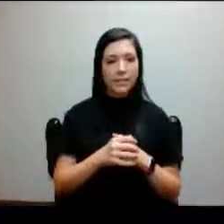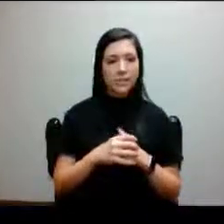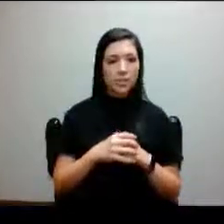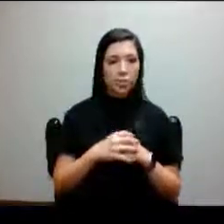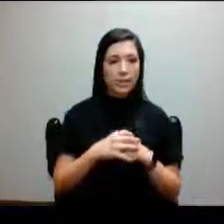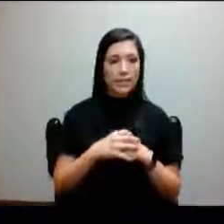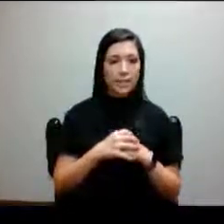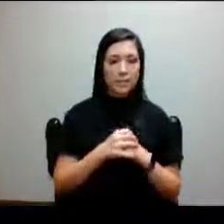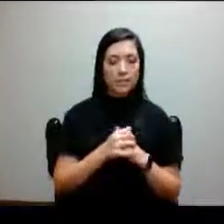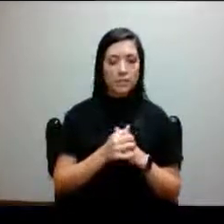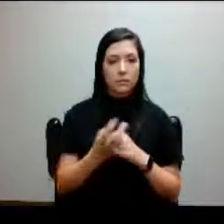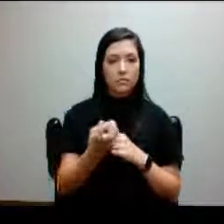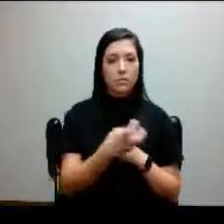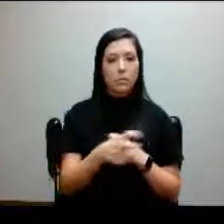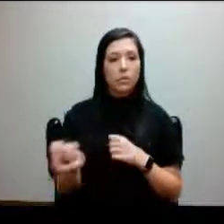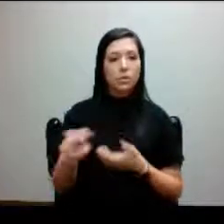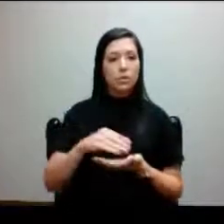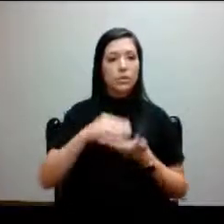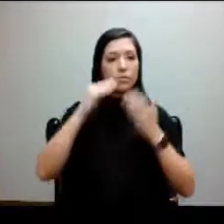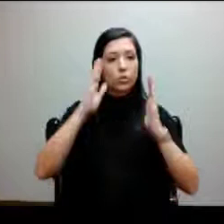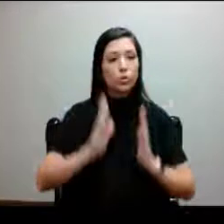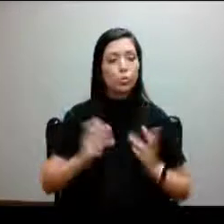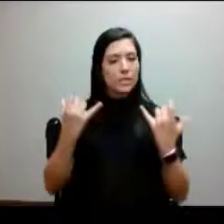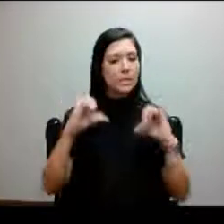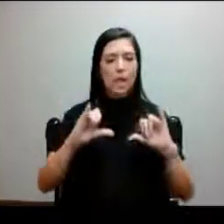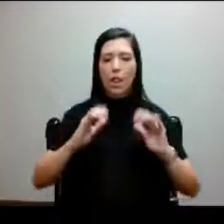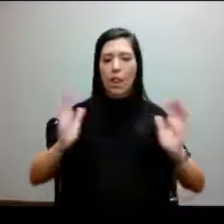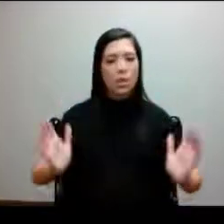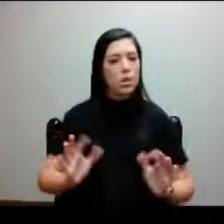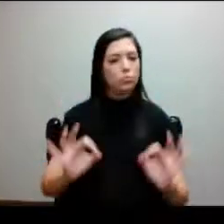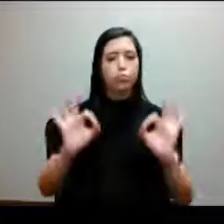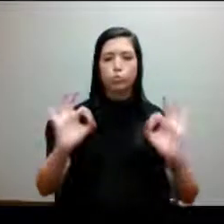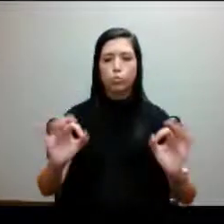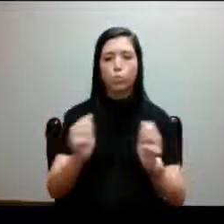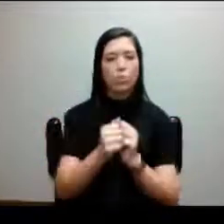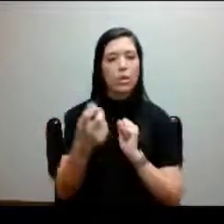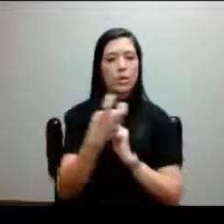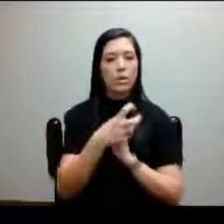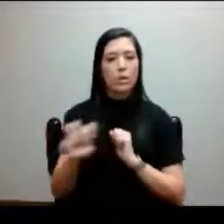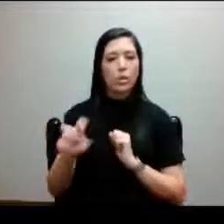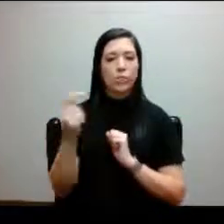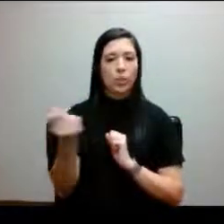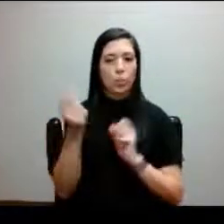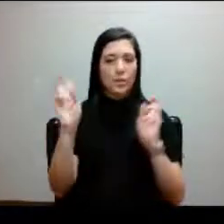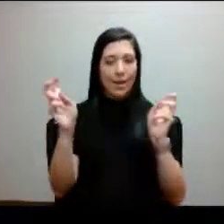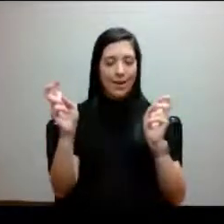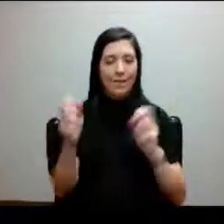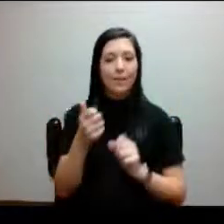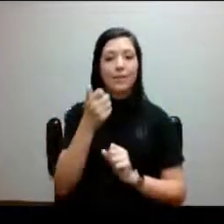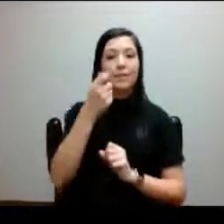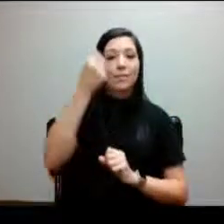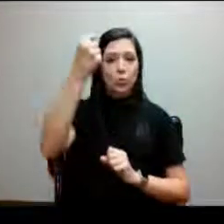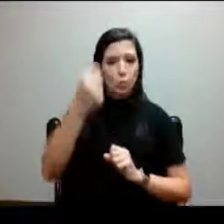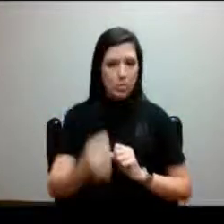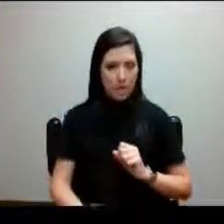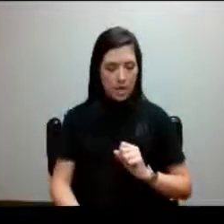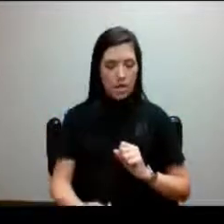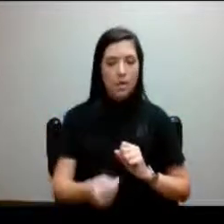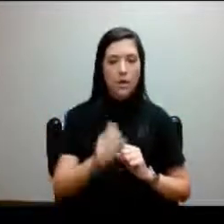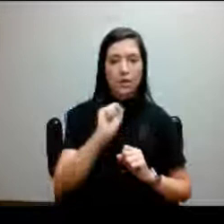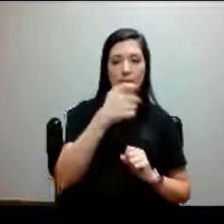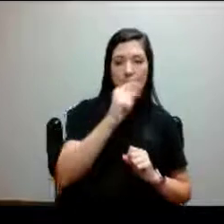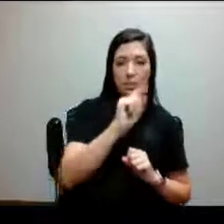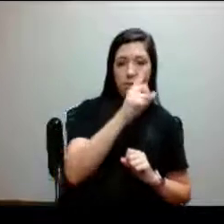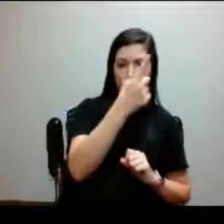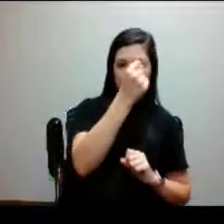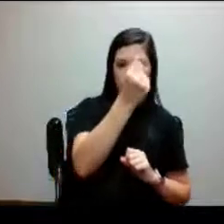Transfer Center is still going strong with Transfer Tuesday. So each Tuesday, starting September 1, they